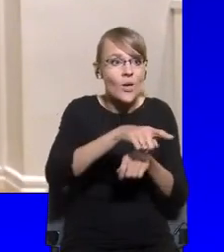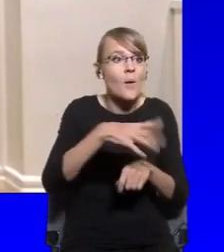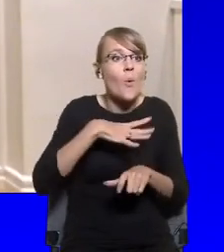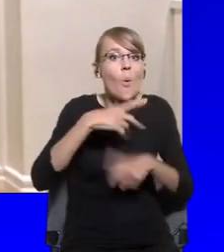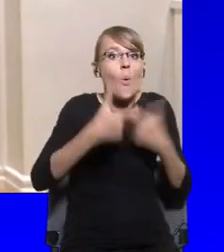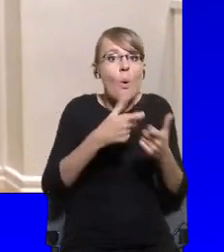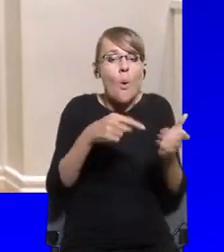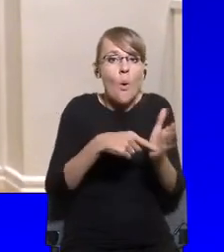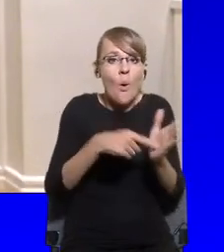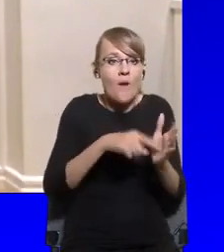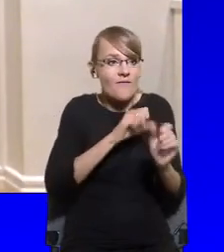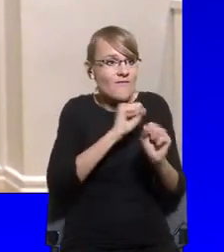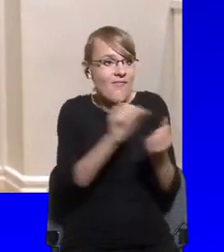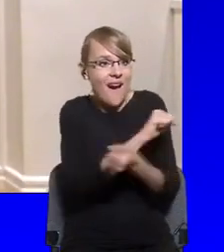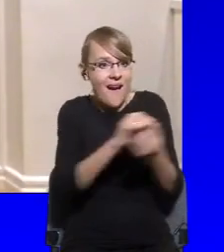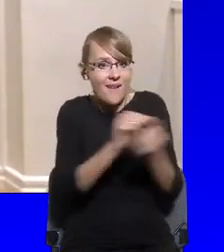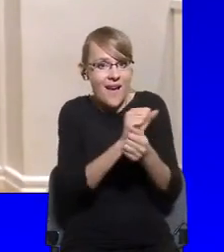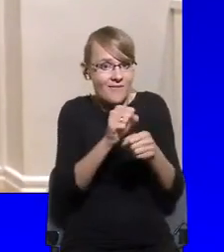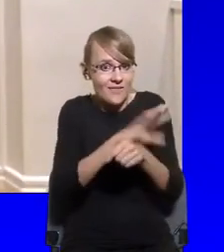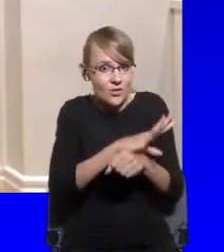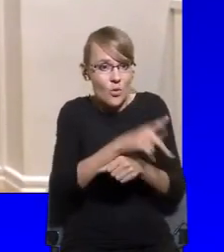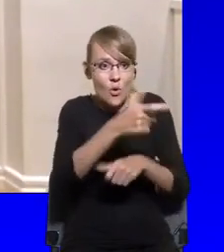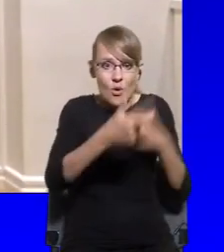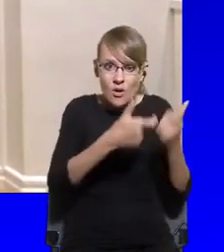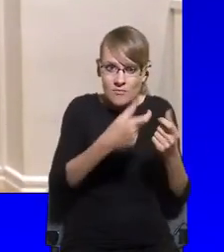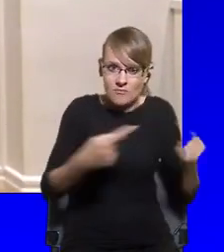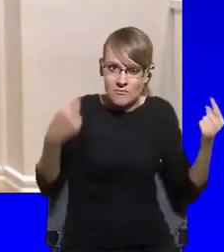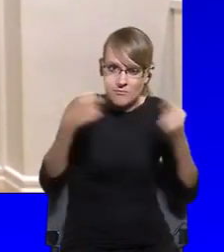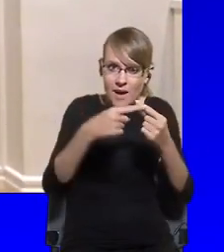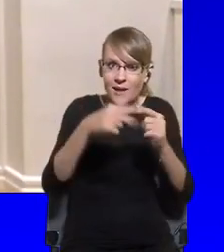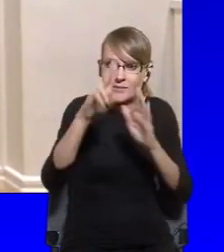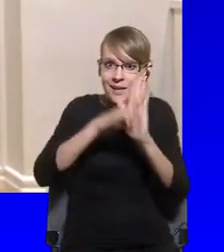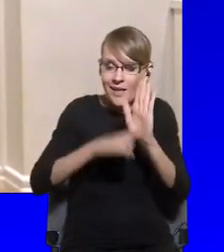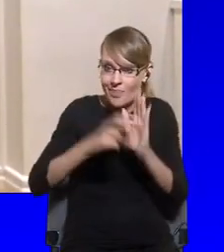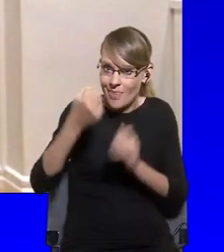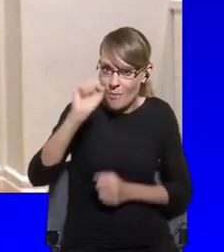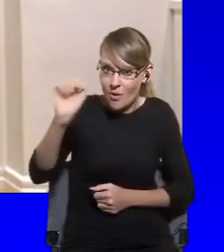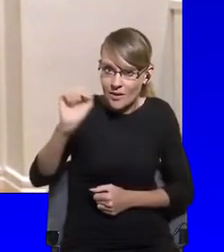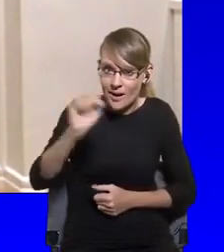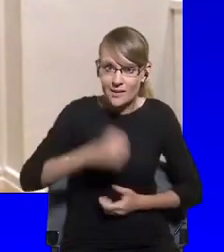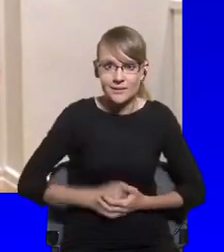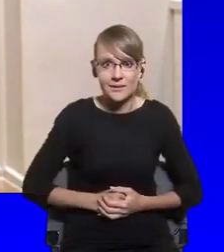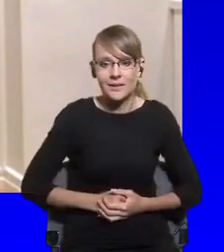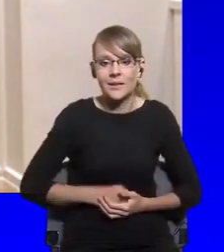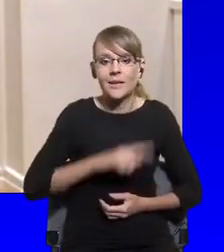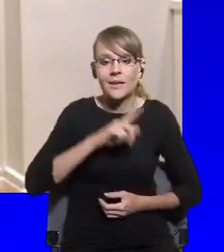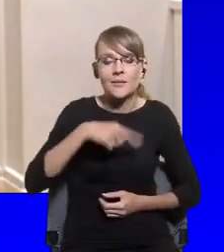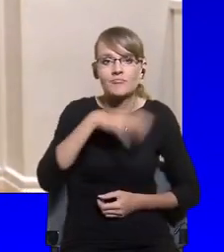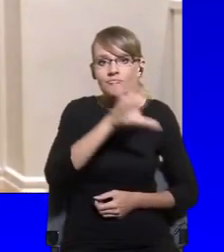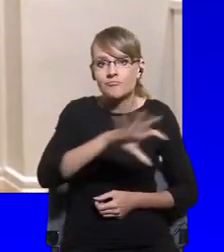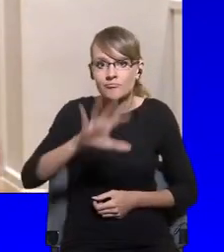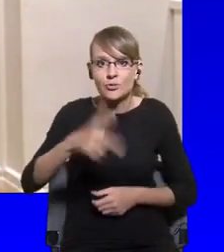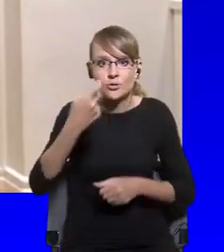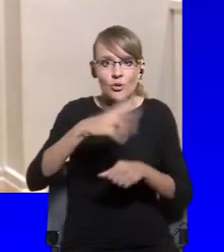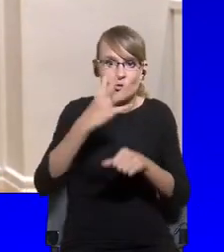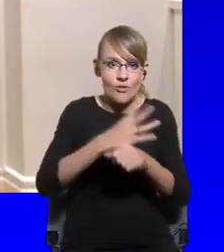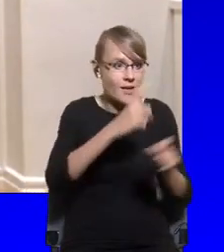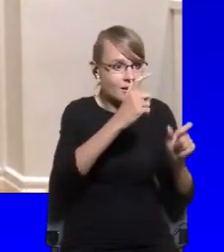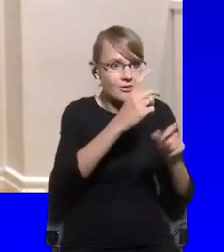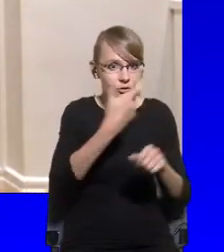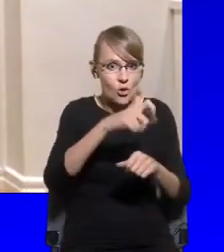standards. And of course, because we were looking at 144 countries, these standards had to be relatively coerced.